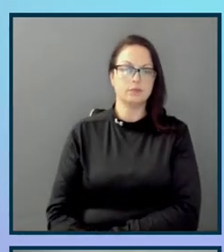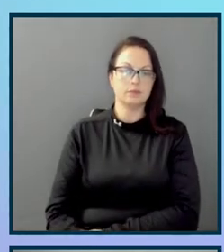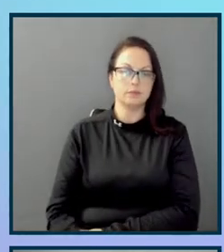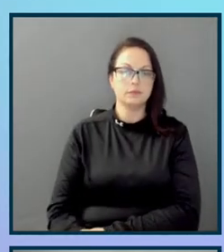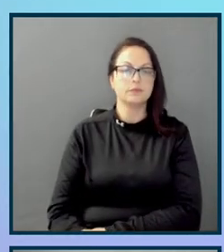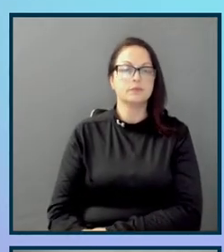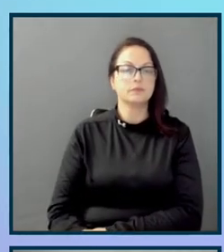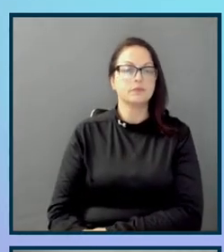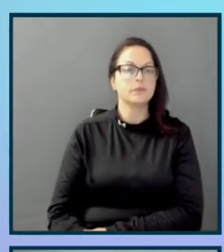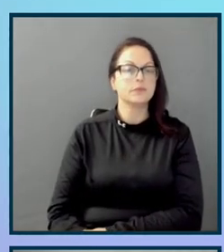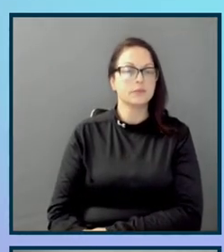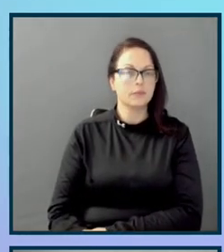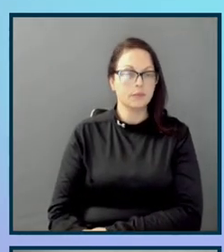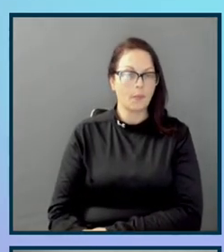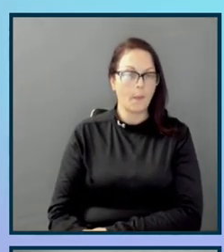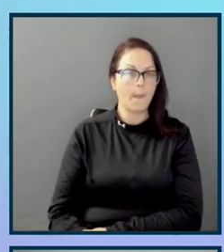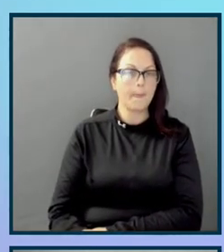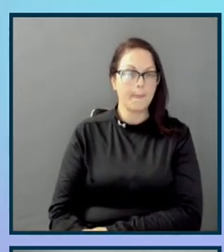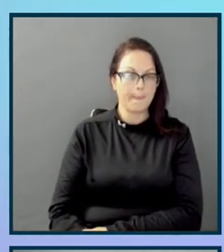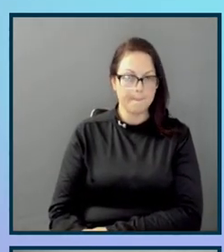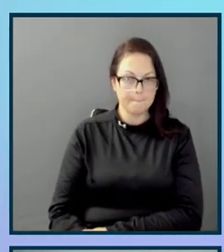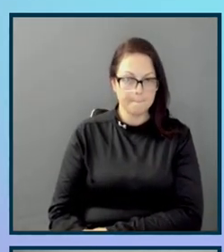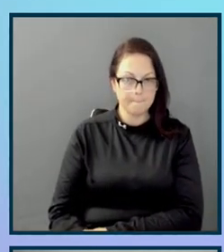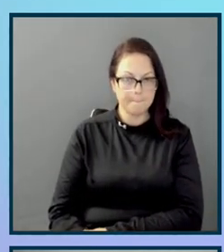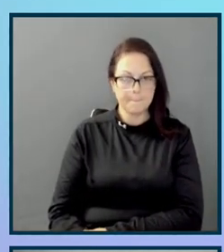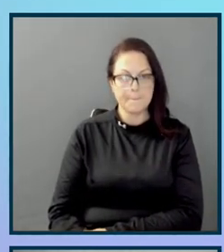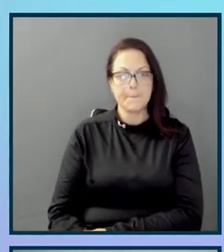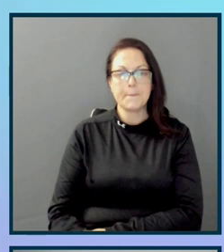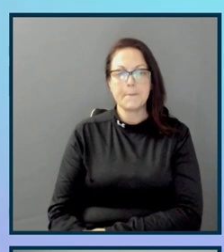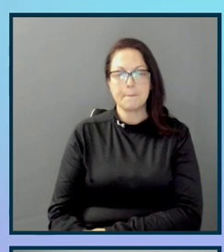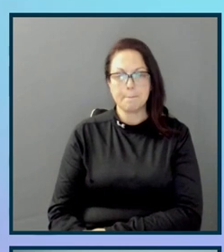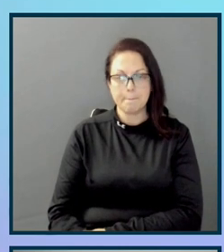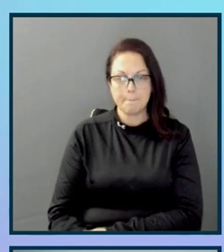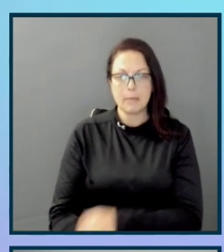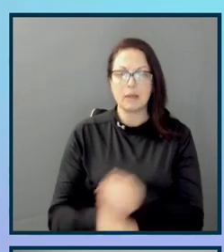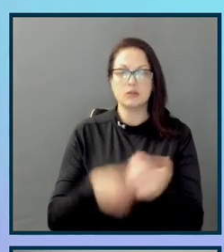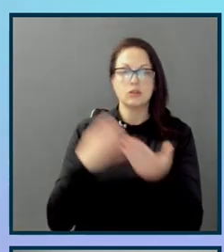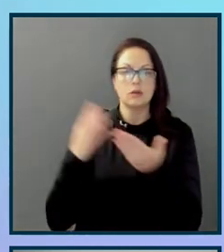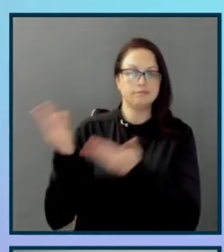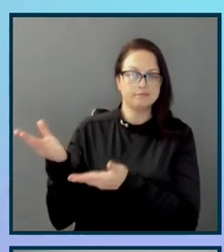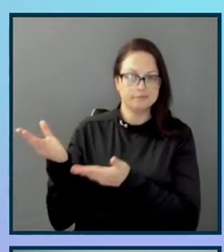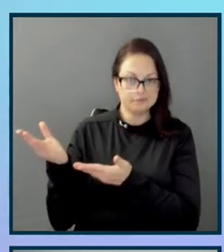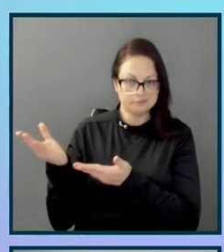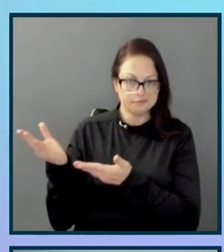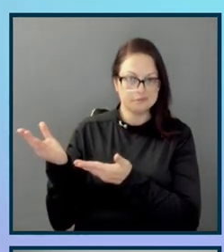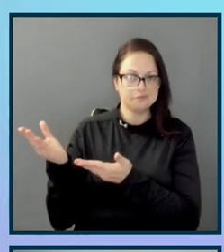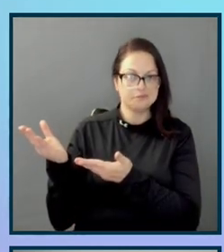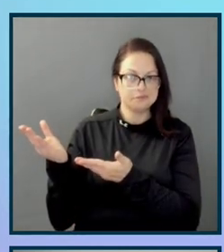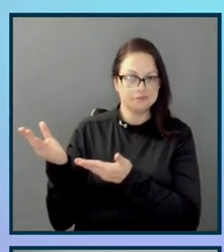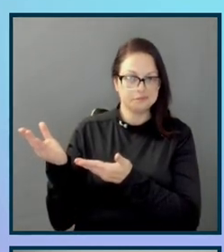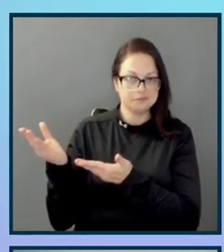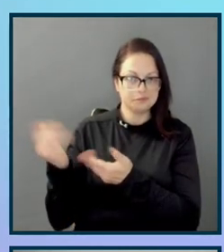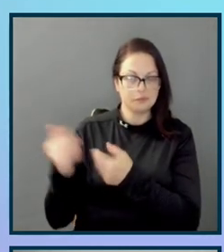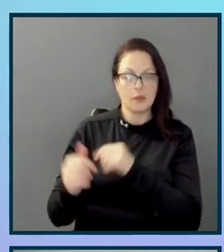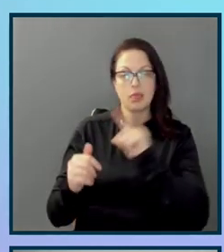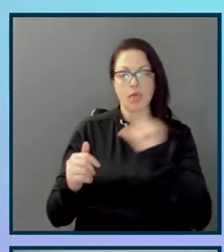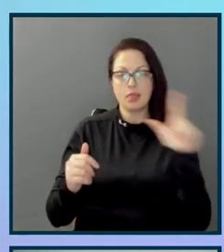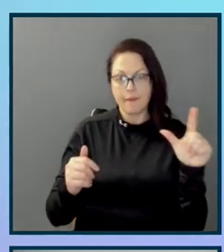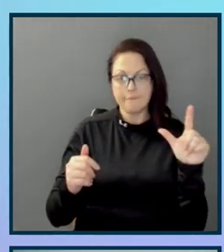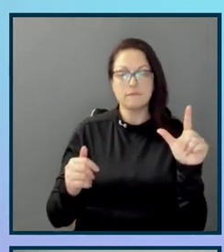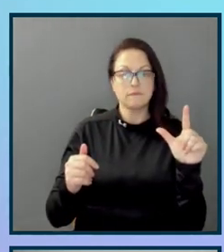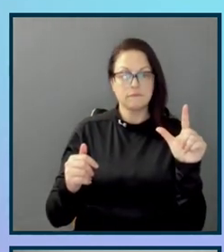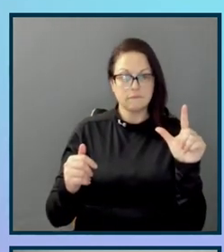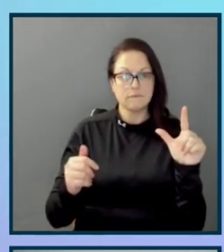So what you can see here on the screen, we have two of the, both of the navigations pulled up. On the left hand side, you can see outlined